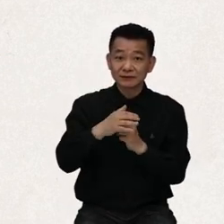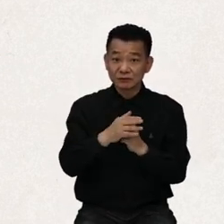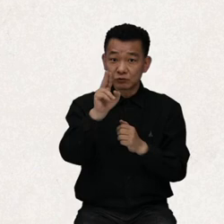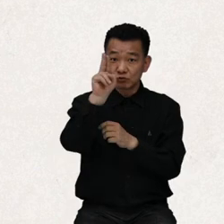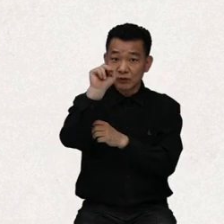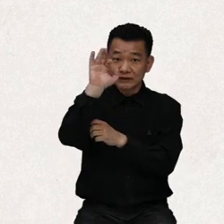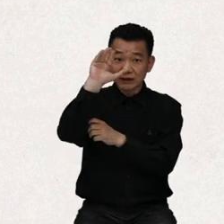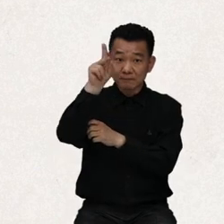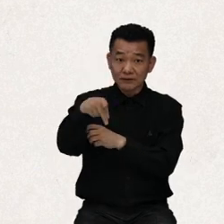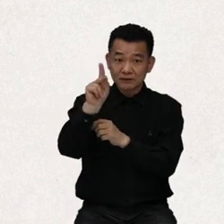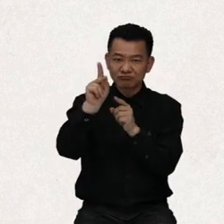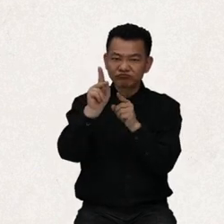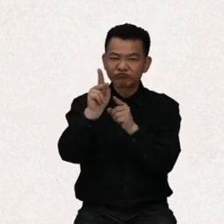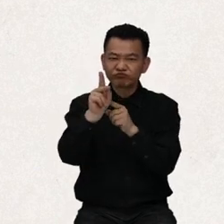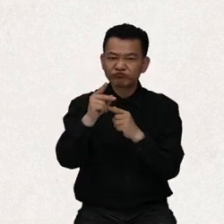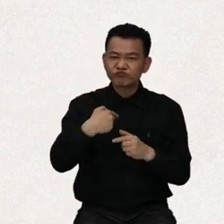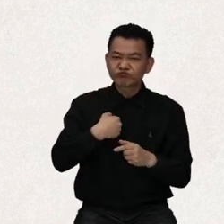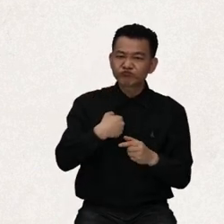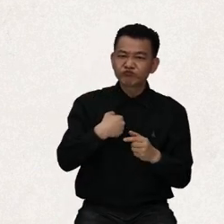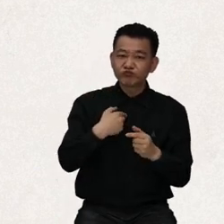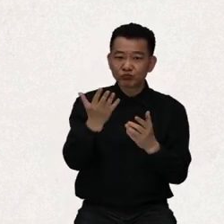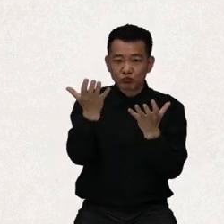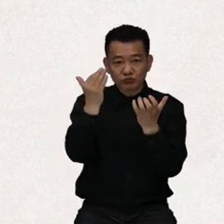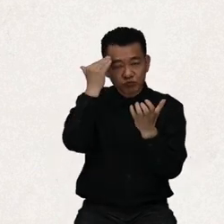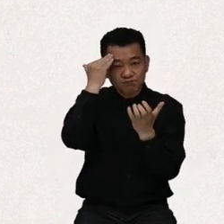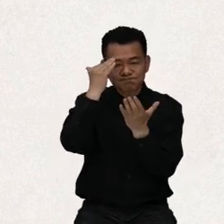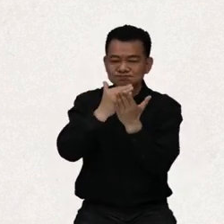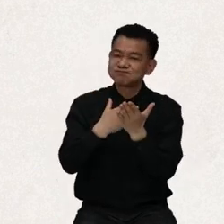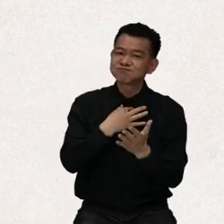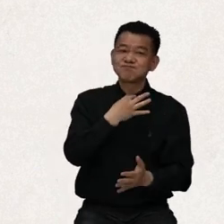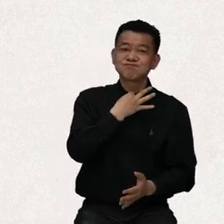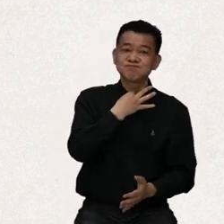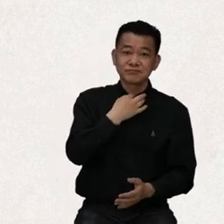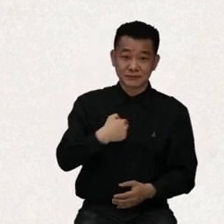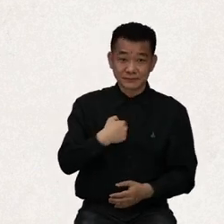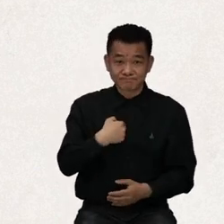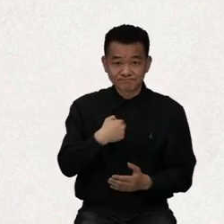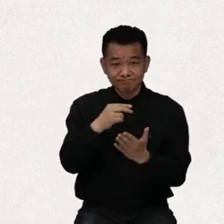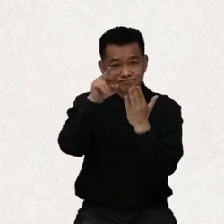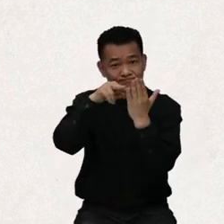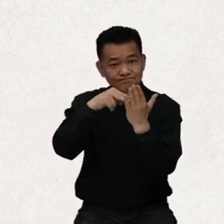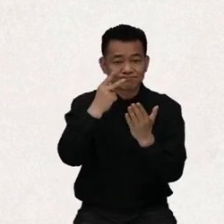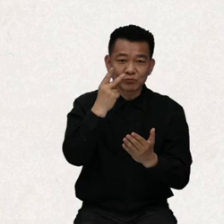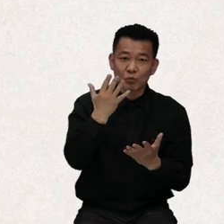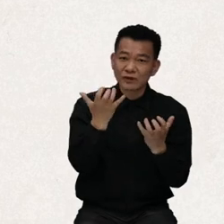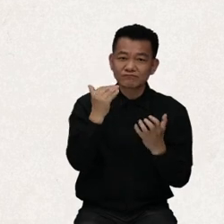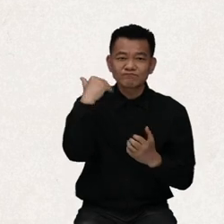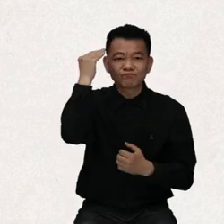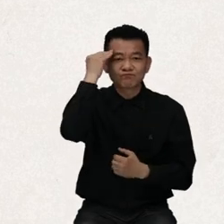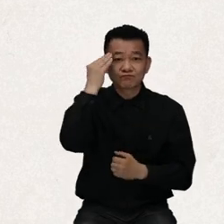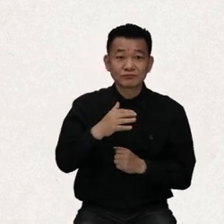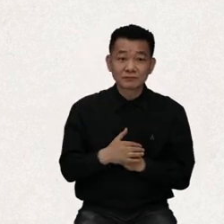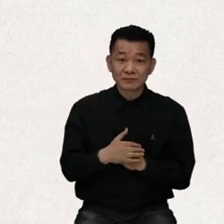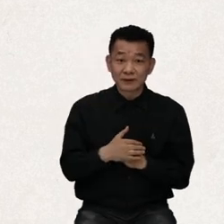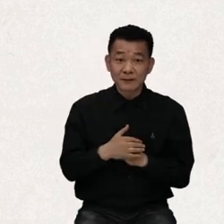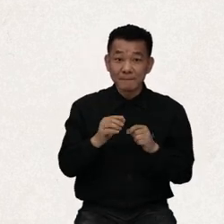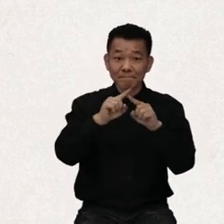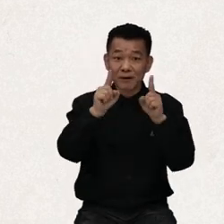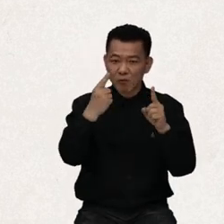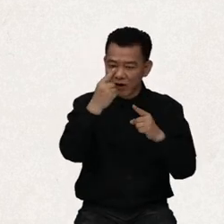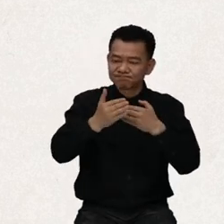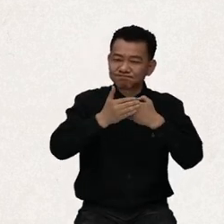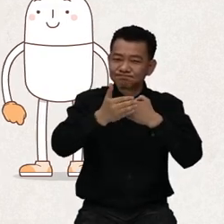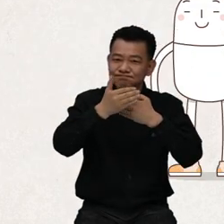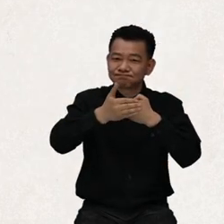very excited to learn about the Convention, which is for the rights of persons with disabilities. Then shall we get started?